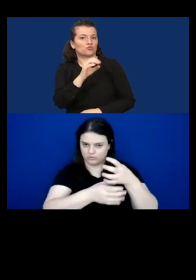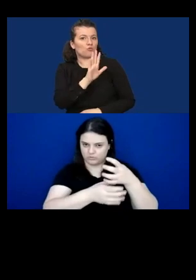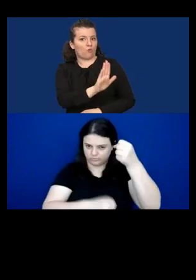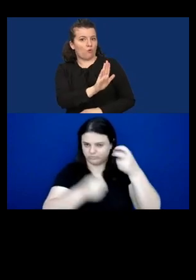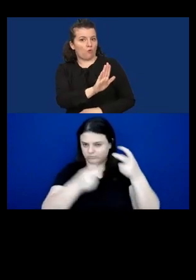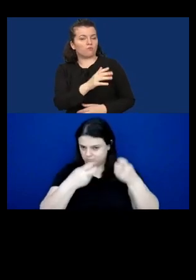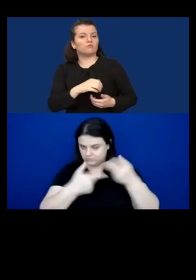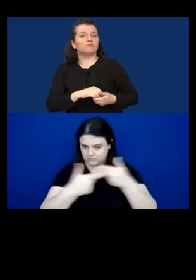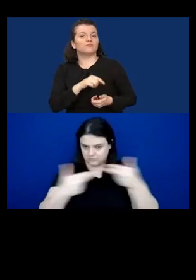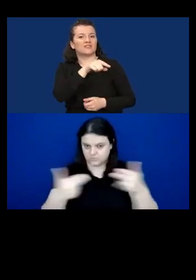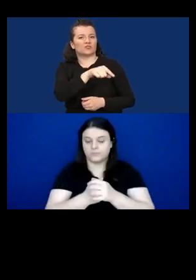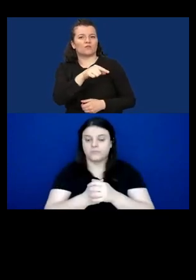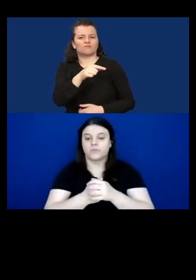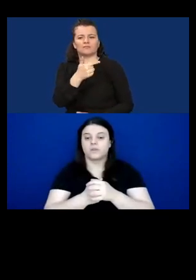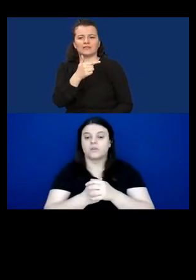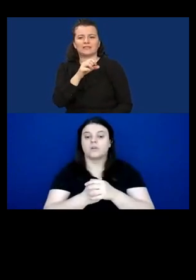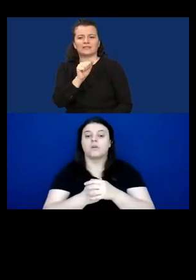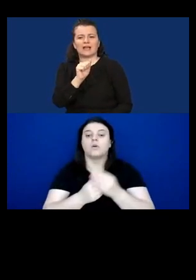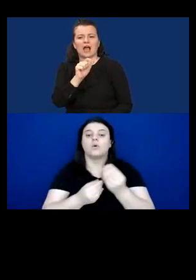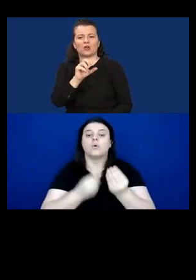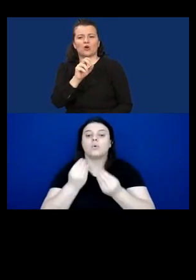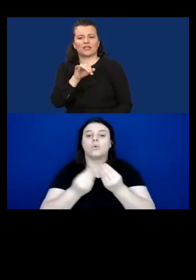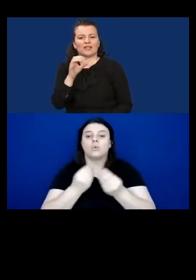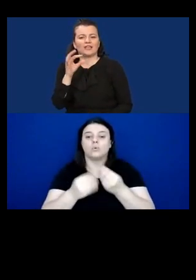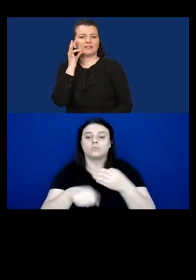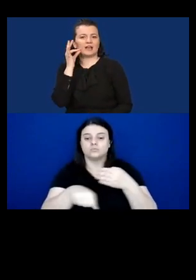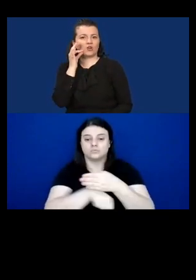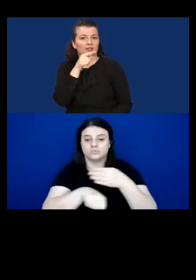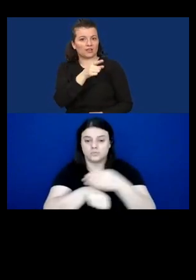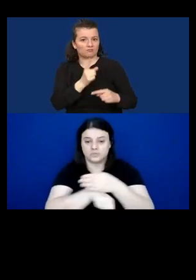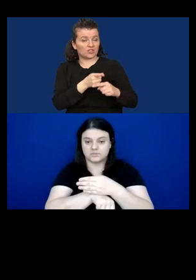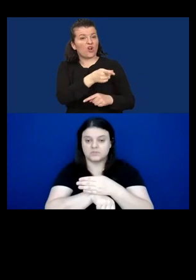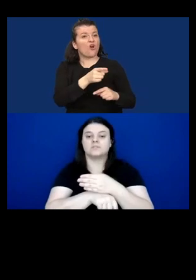Thessaloniki, Greece called Accessible Limitless Living.